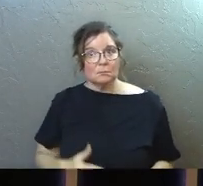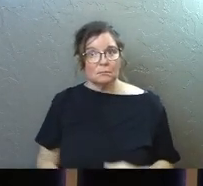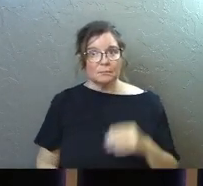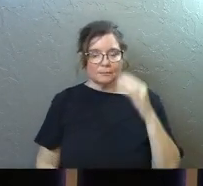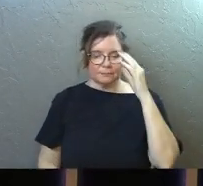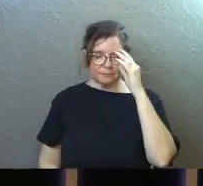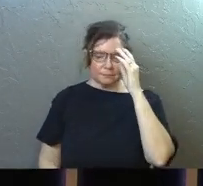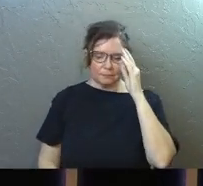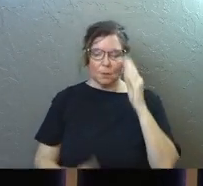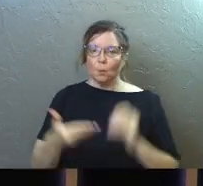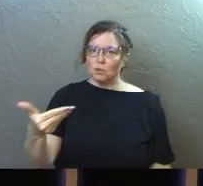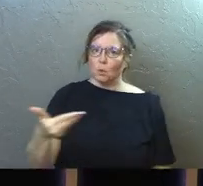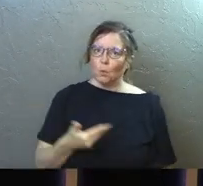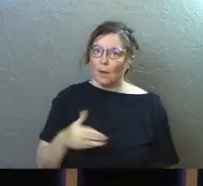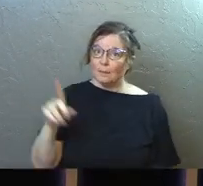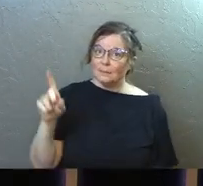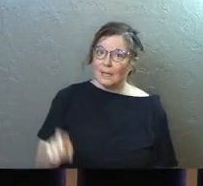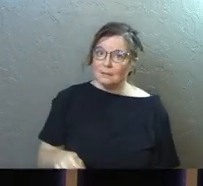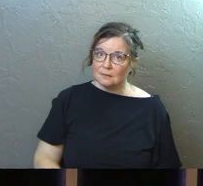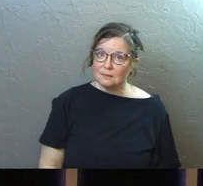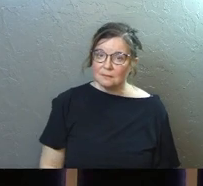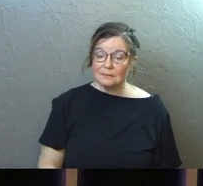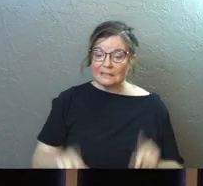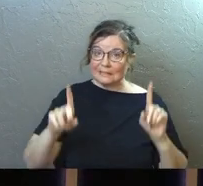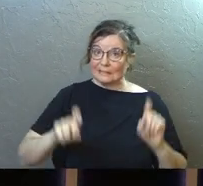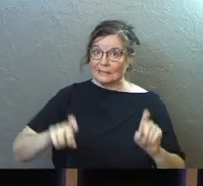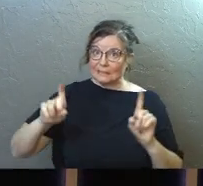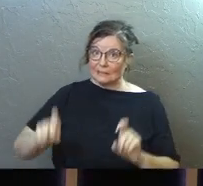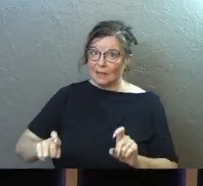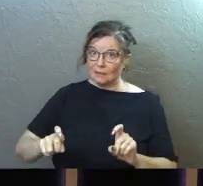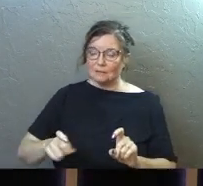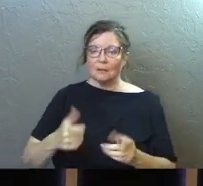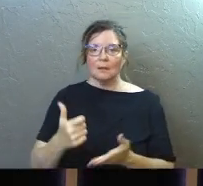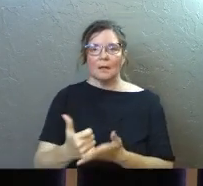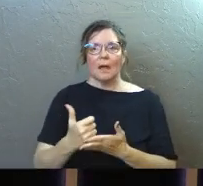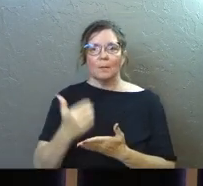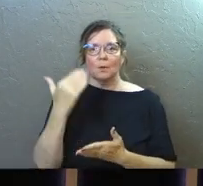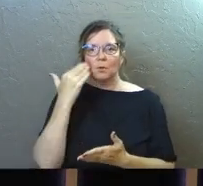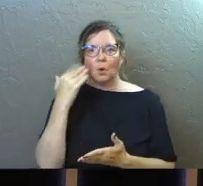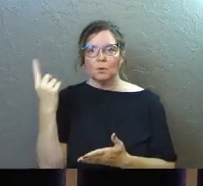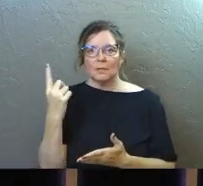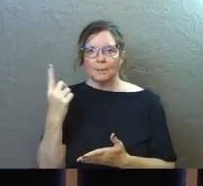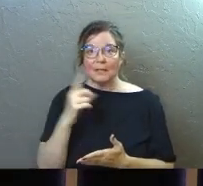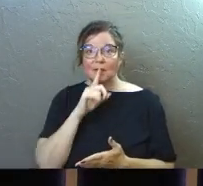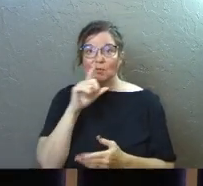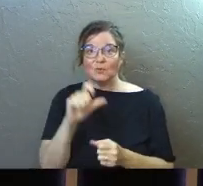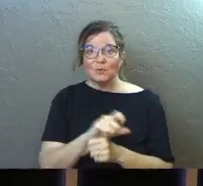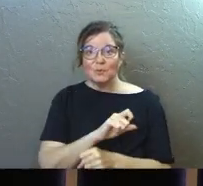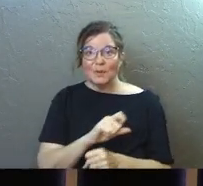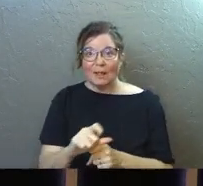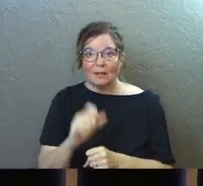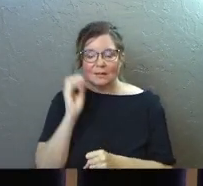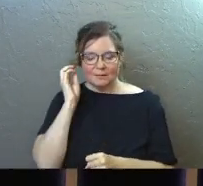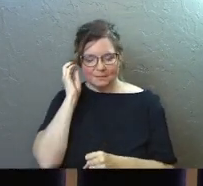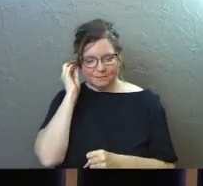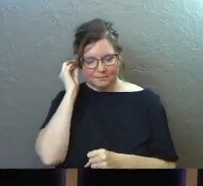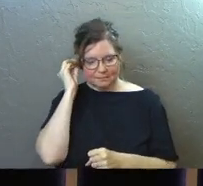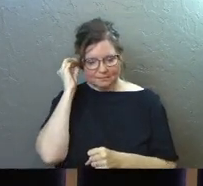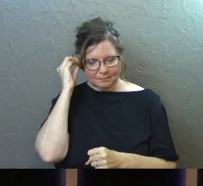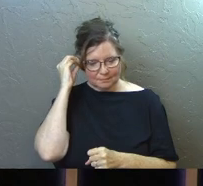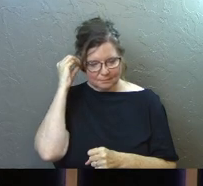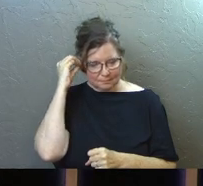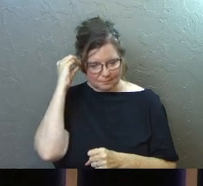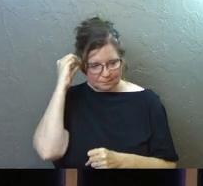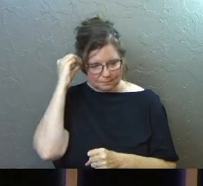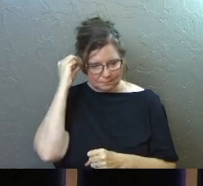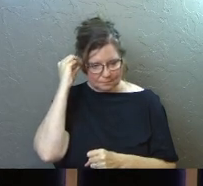We should welcome tests. Tests are what help us know that something's real. Testing the word